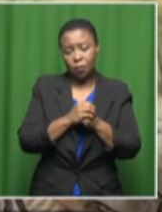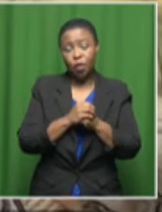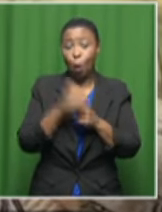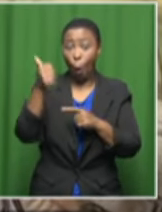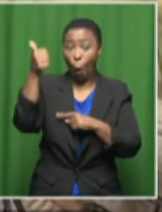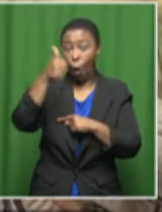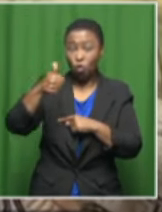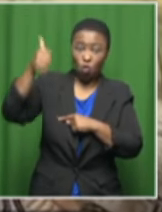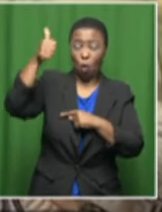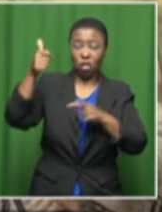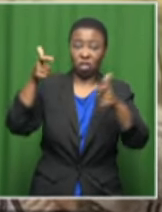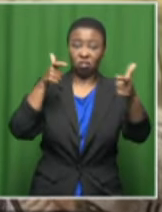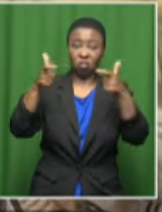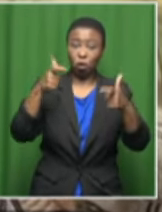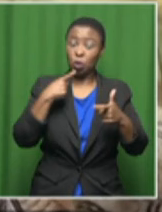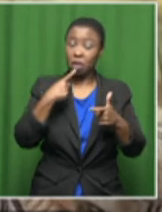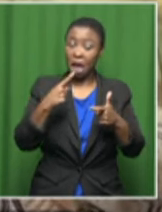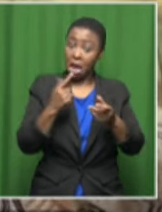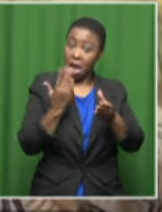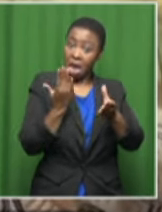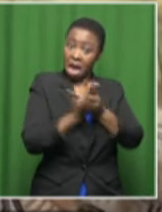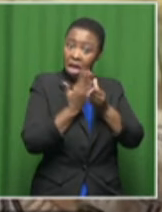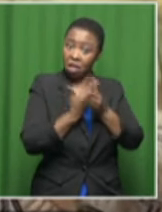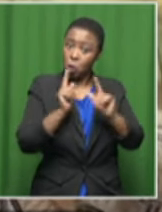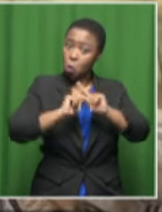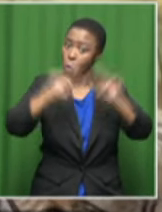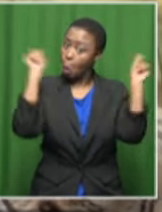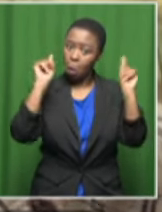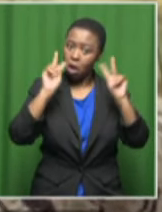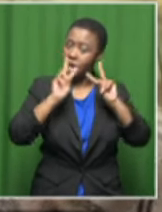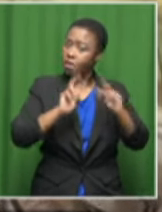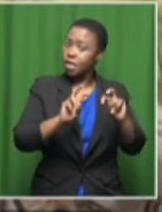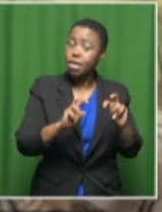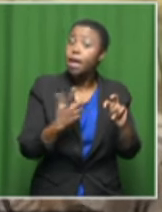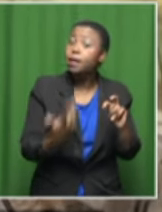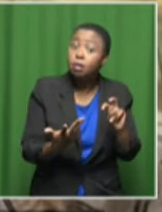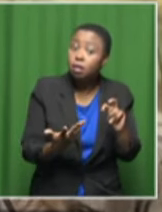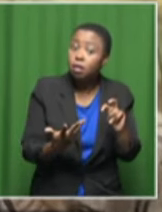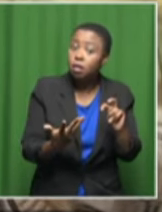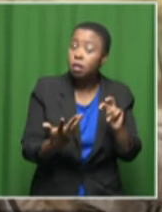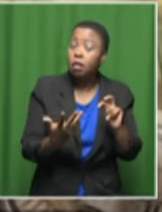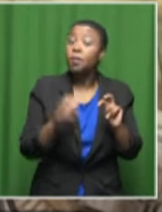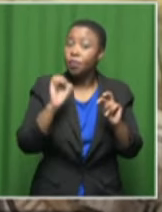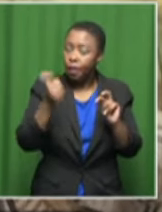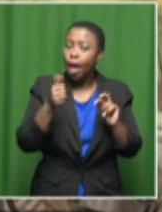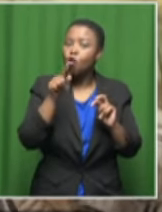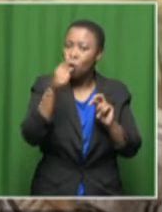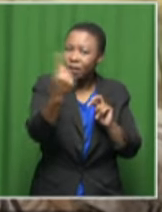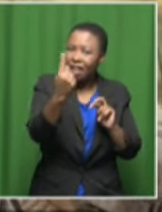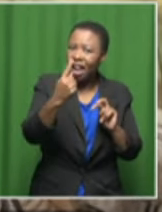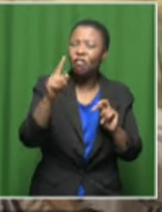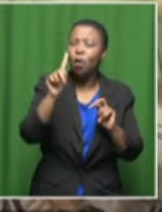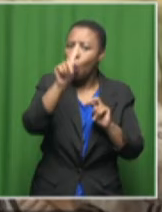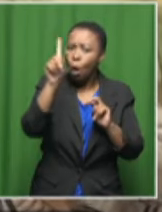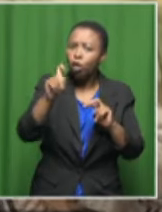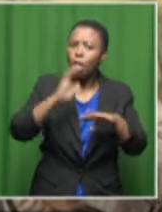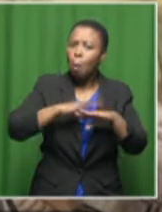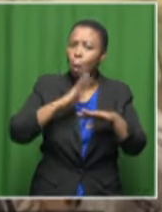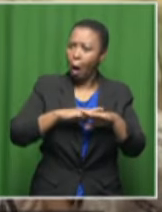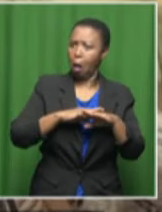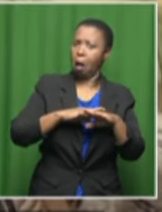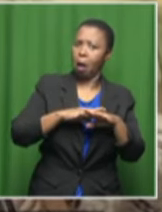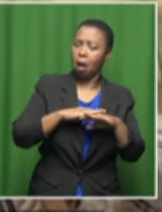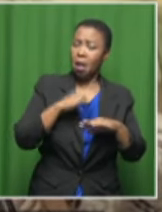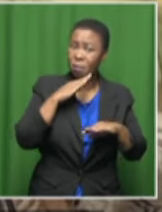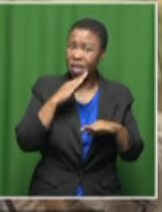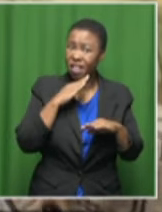say some cases must not be investigated. And then you ask the further question, could she have done